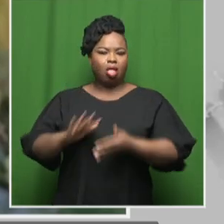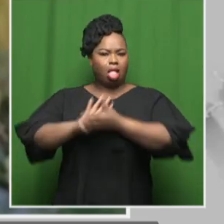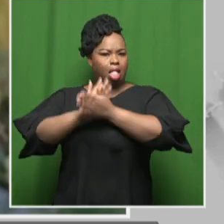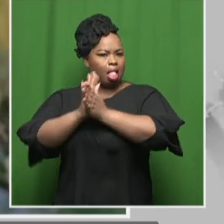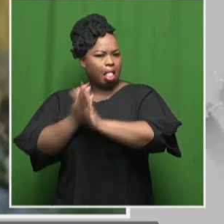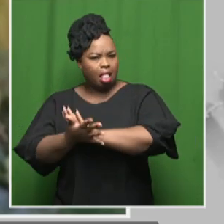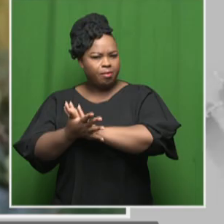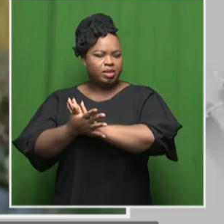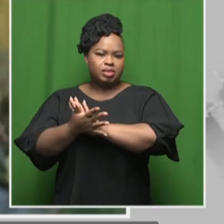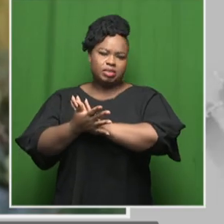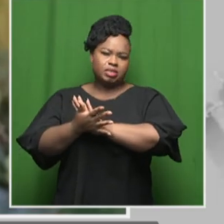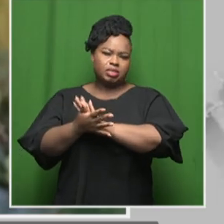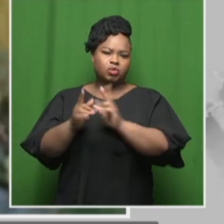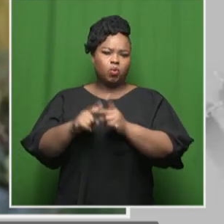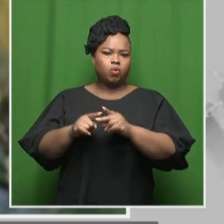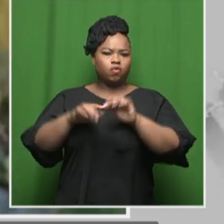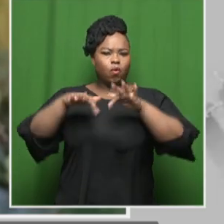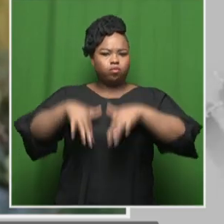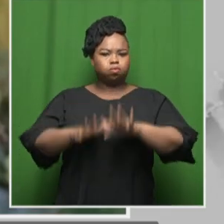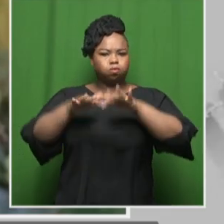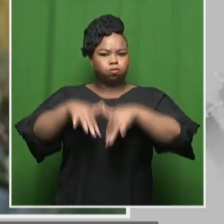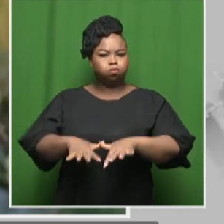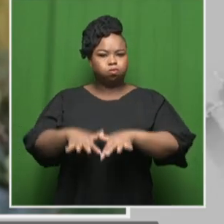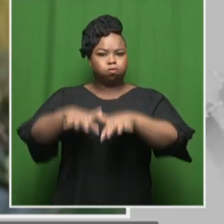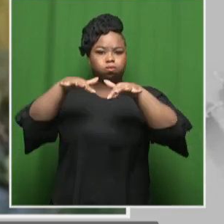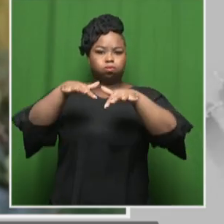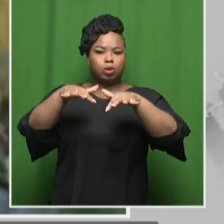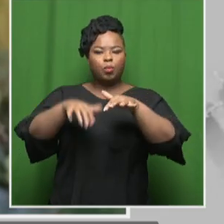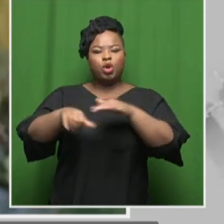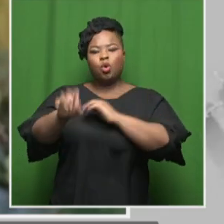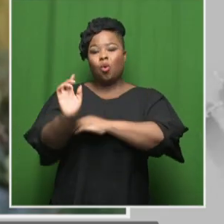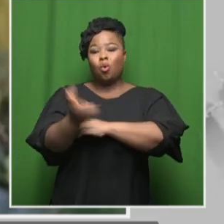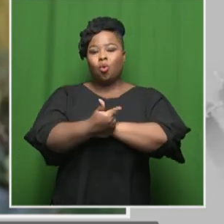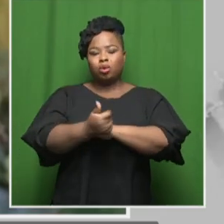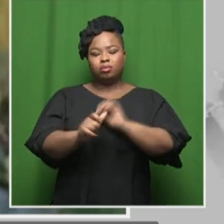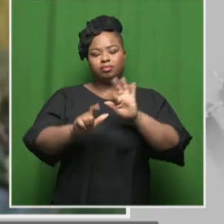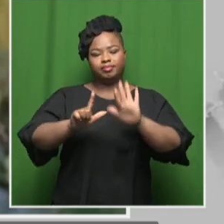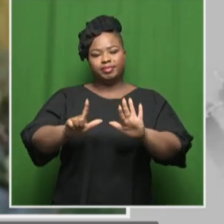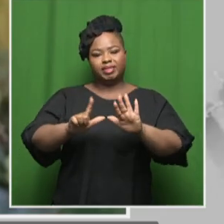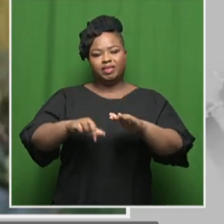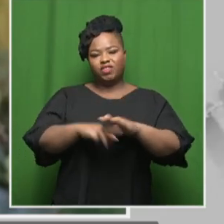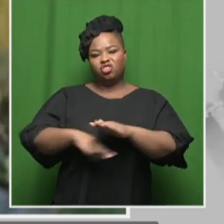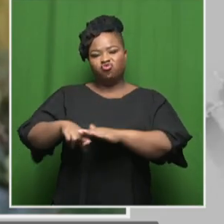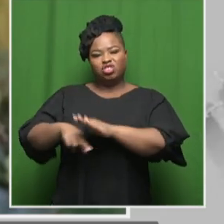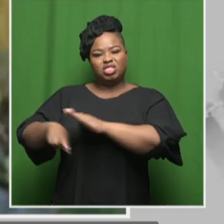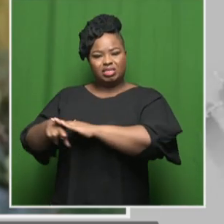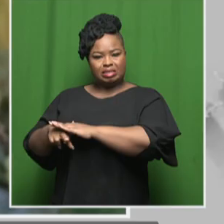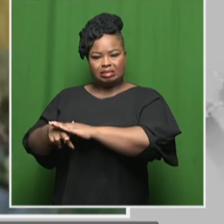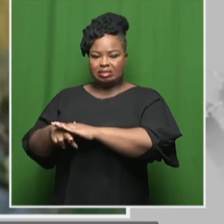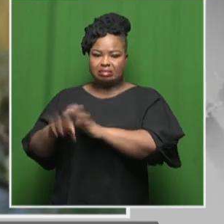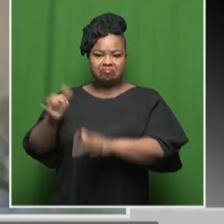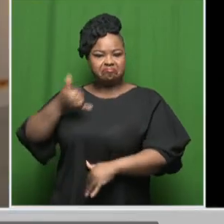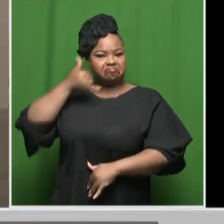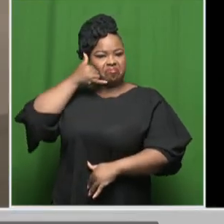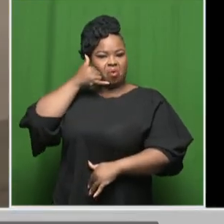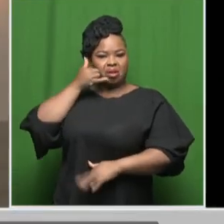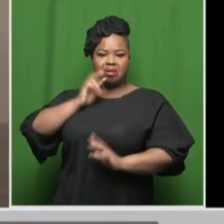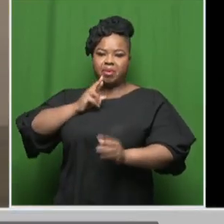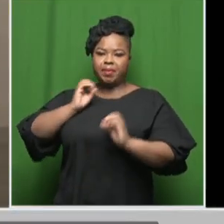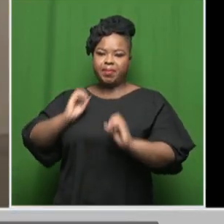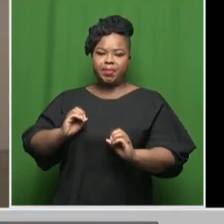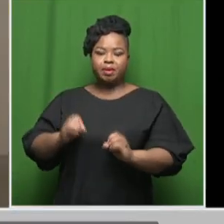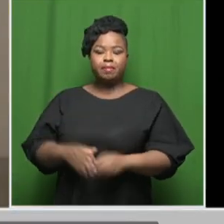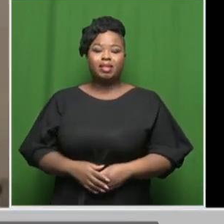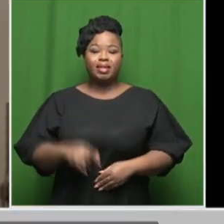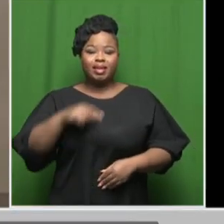or flooding in all seven regions of the city. We only have had the Klip